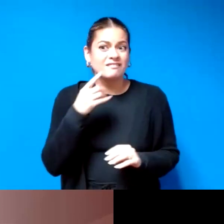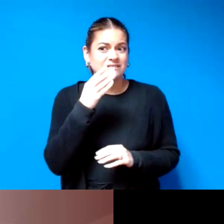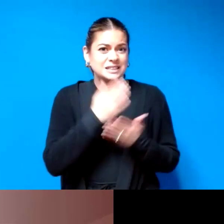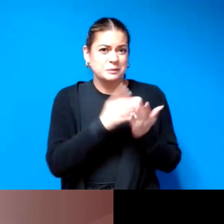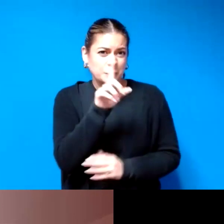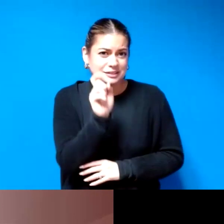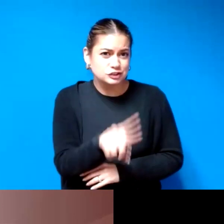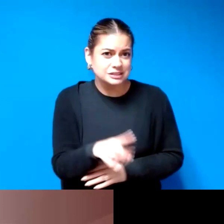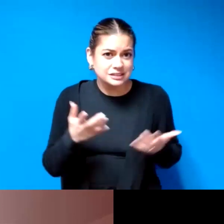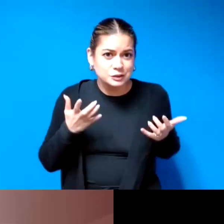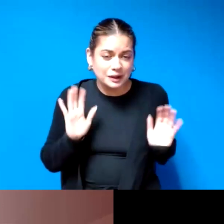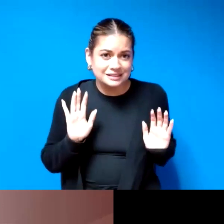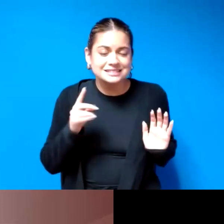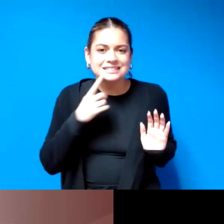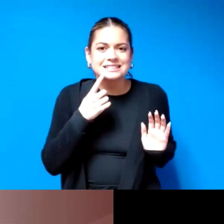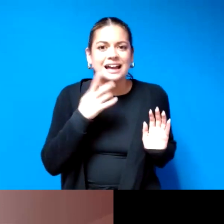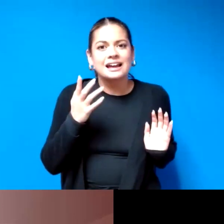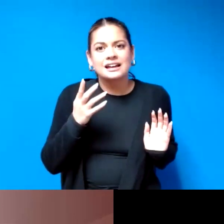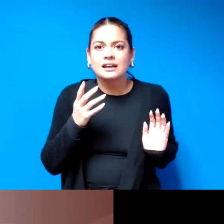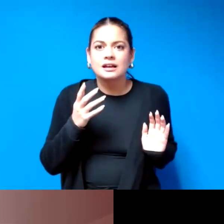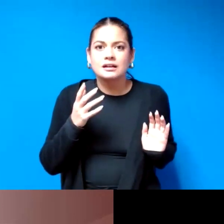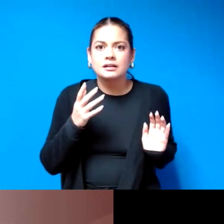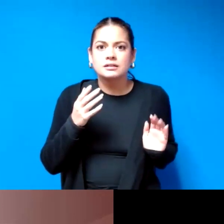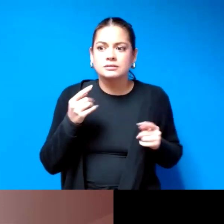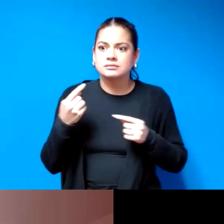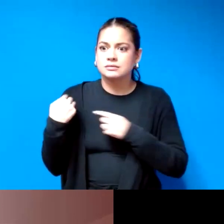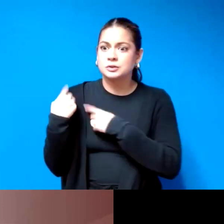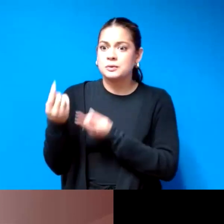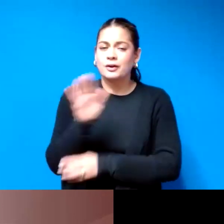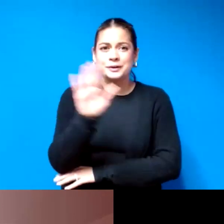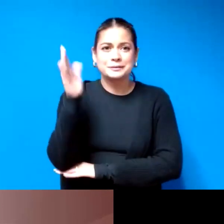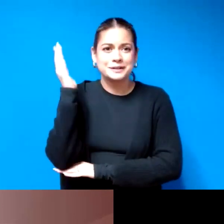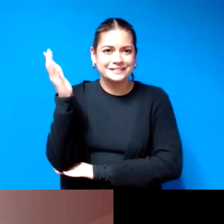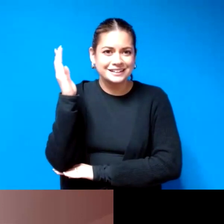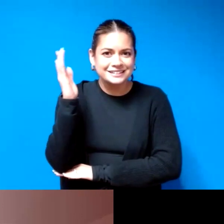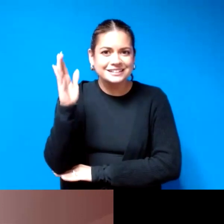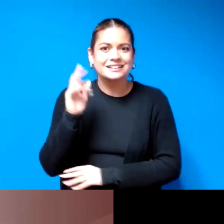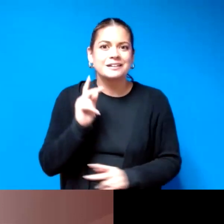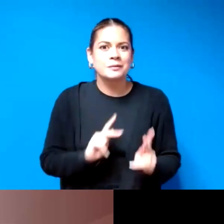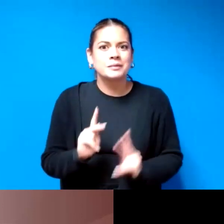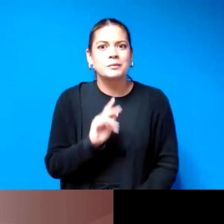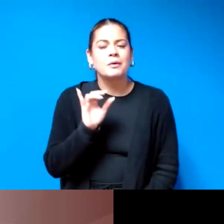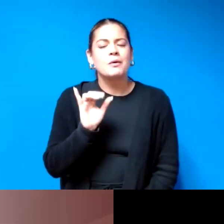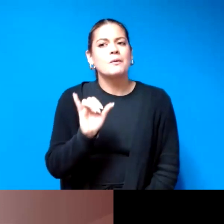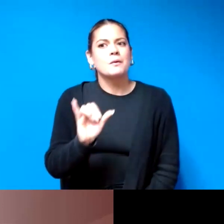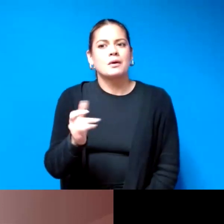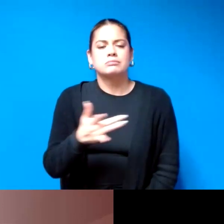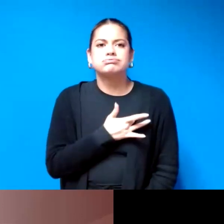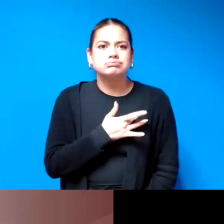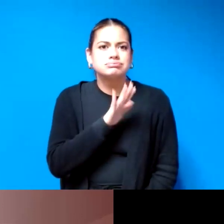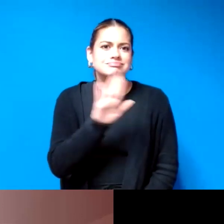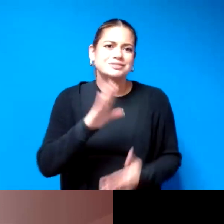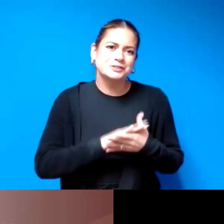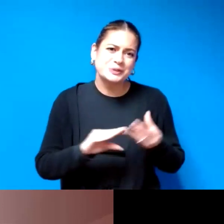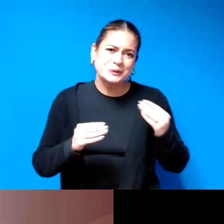i i wanted to just first start by saying that um throughout your chat um folks really were impacted by your story so